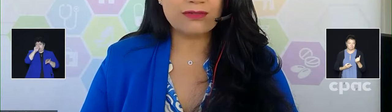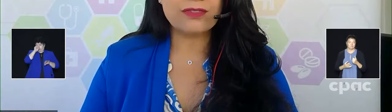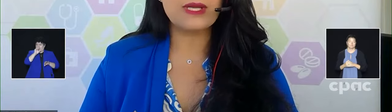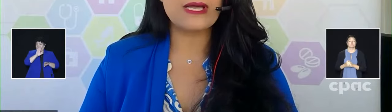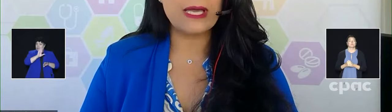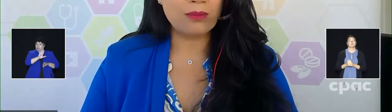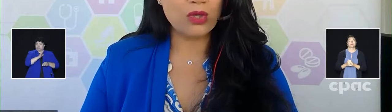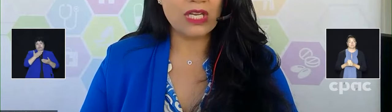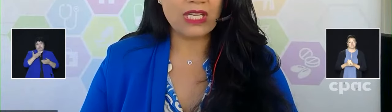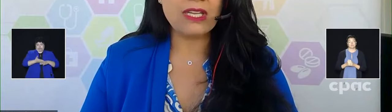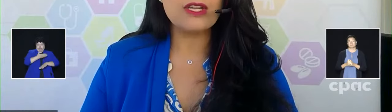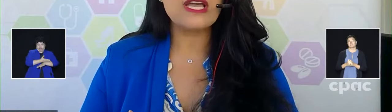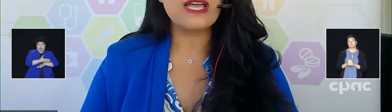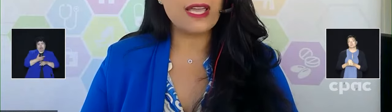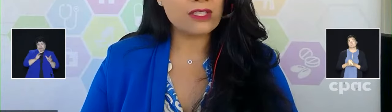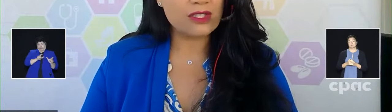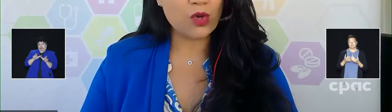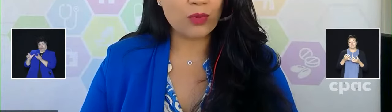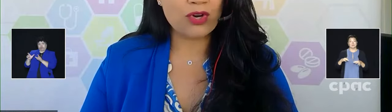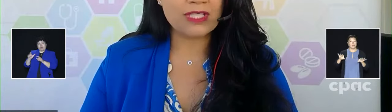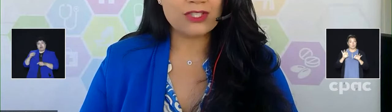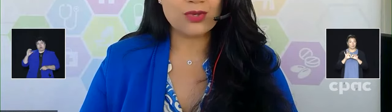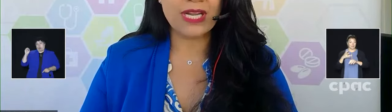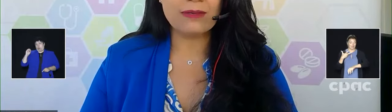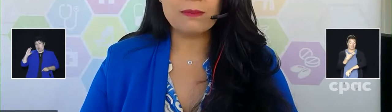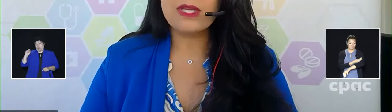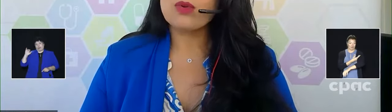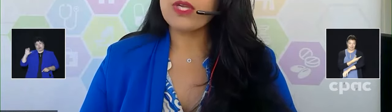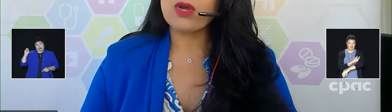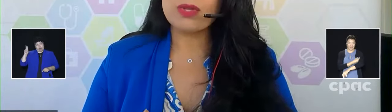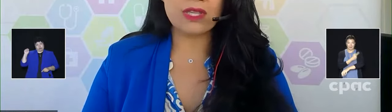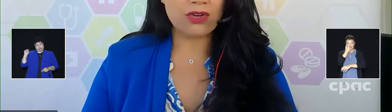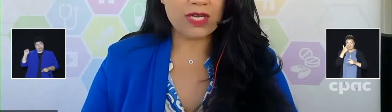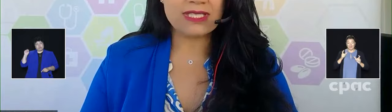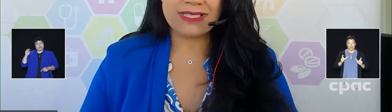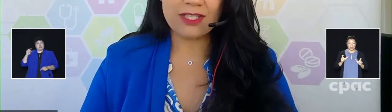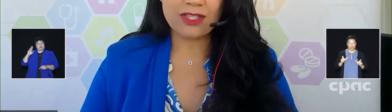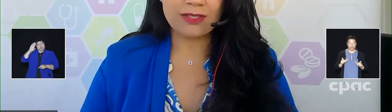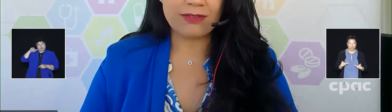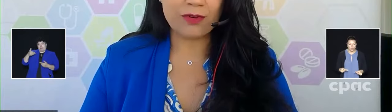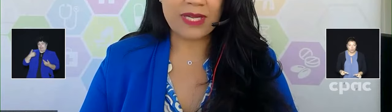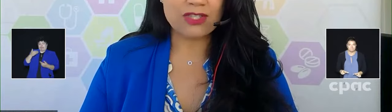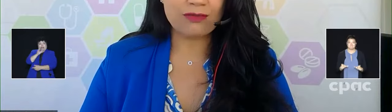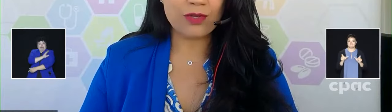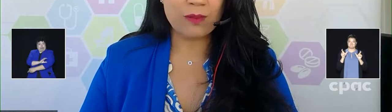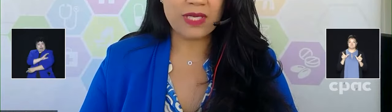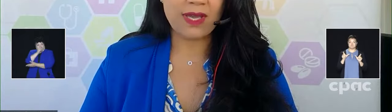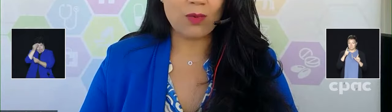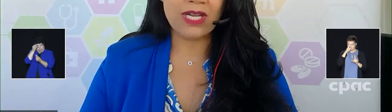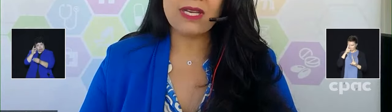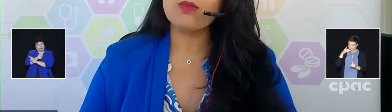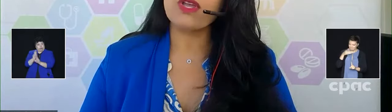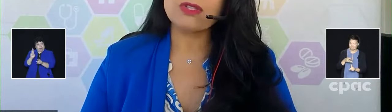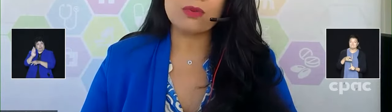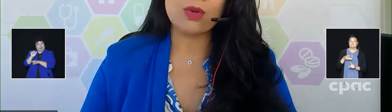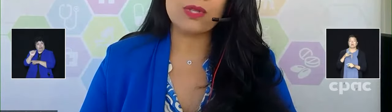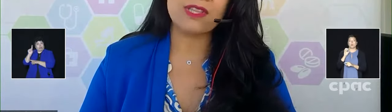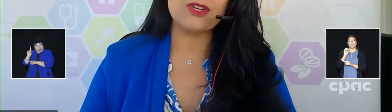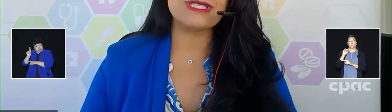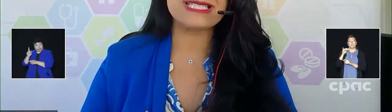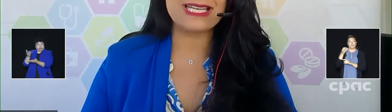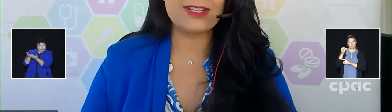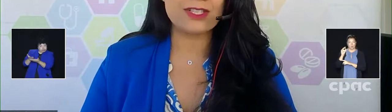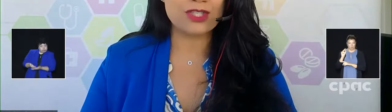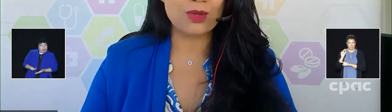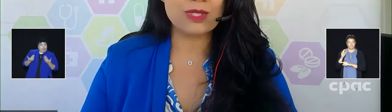immunity against the Omicron strain. We know that there is clinical information for the BA.1 and we also know that there is